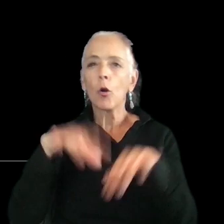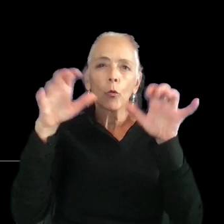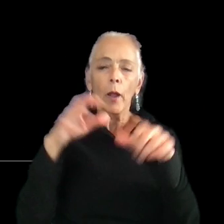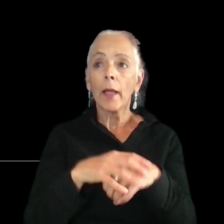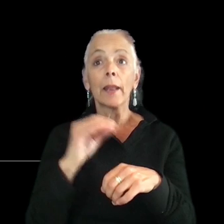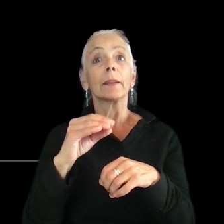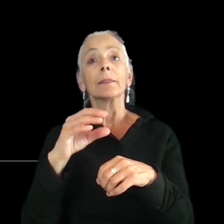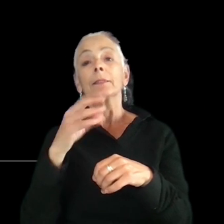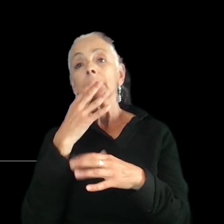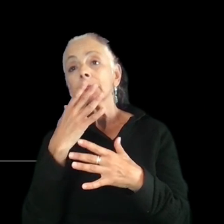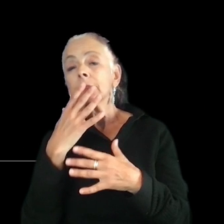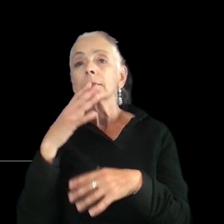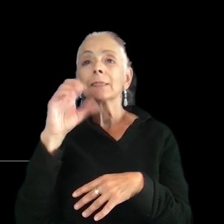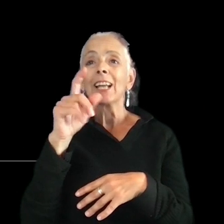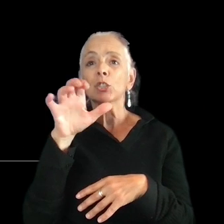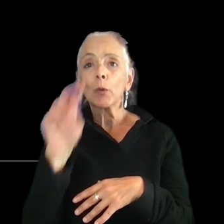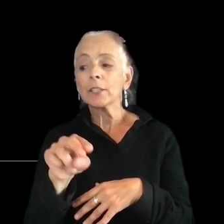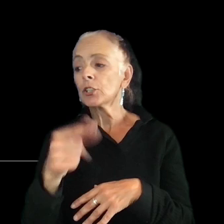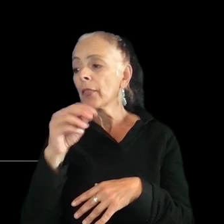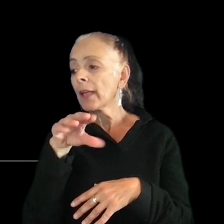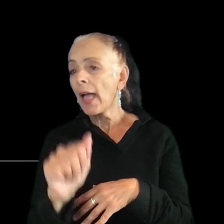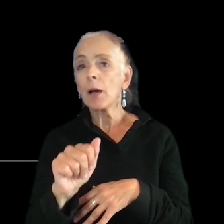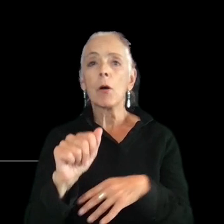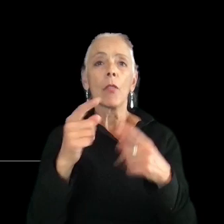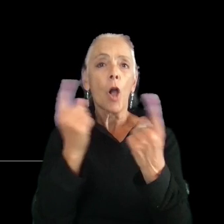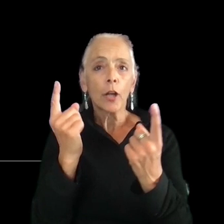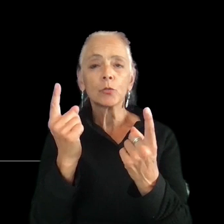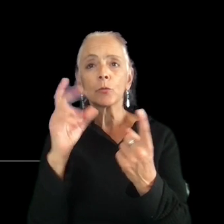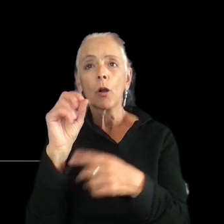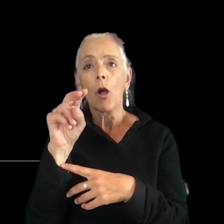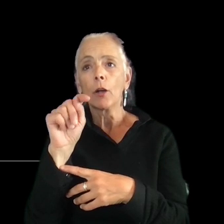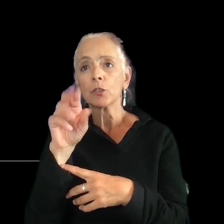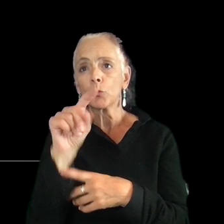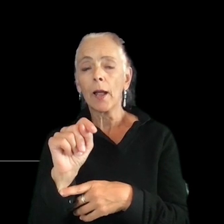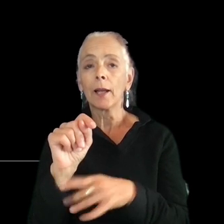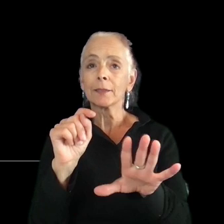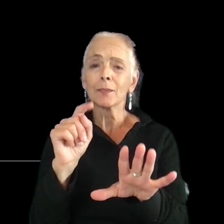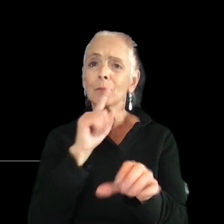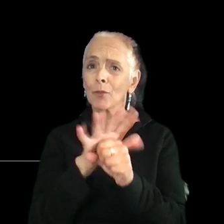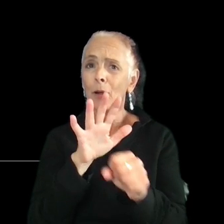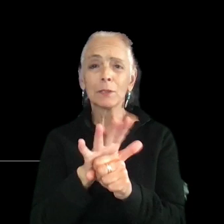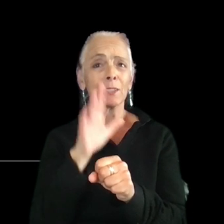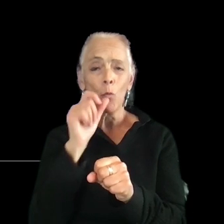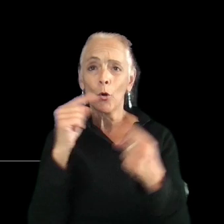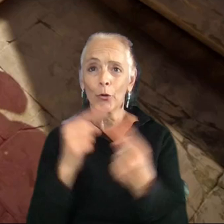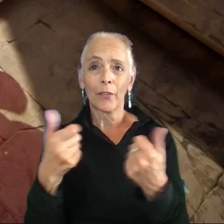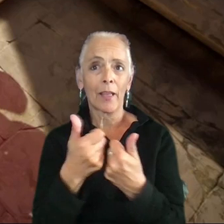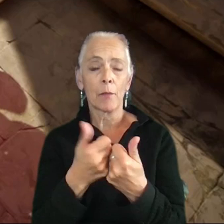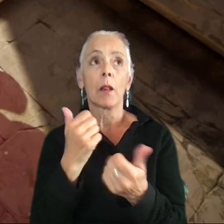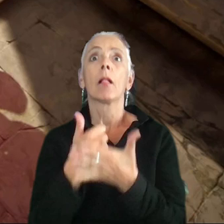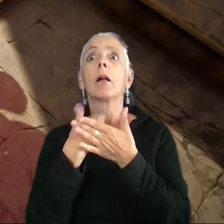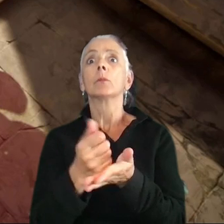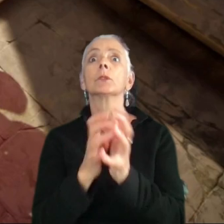gain, the contrast. It won't take away from the game. I super pinky swear that this is very helpful for the horror genre.